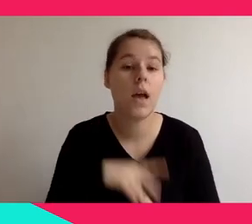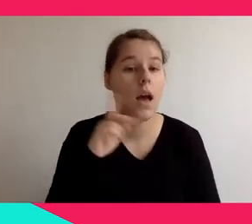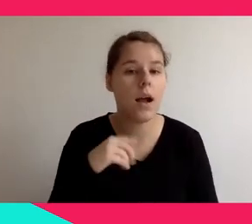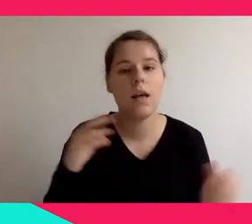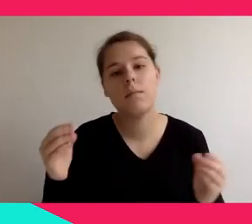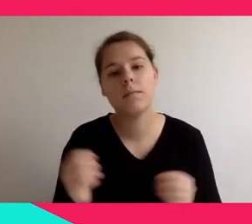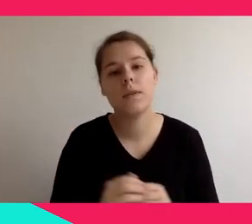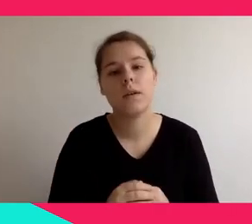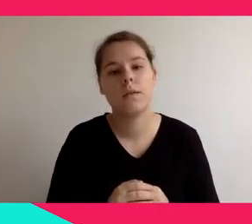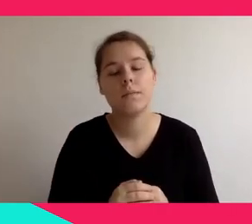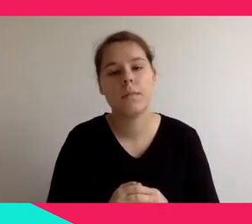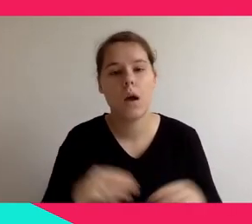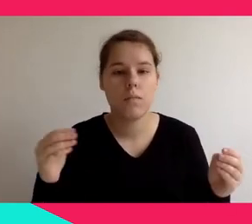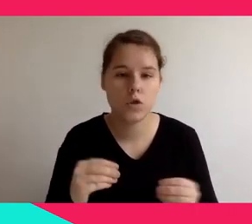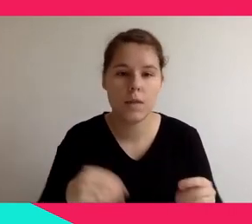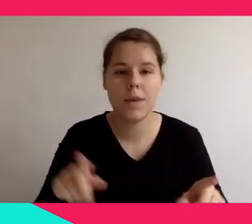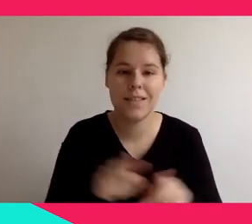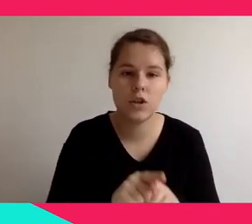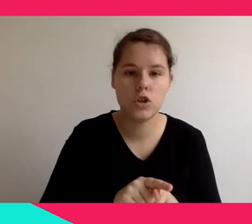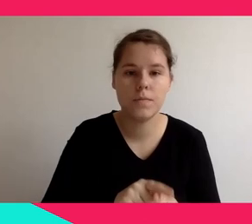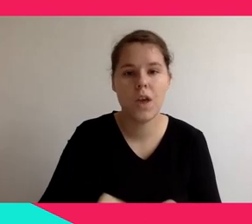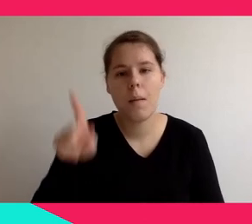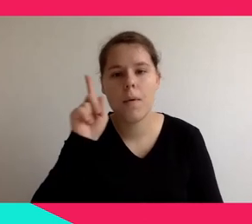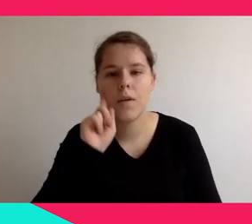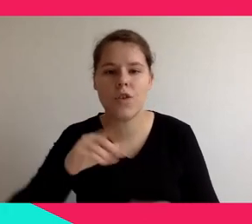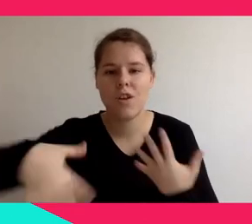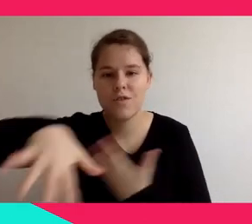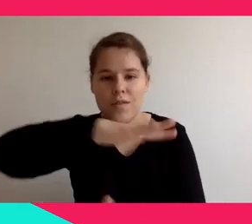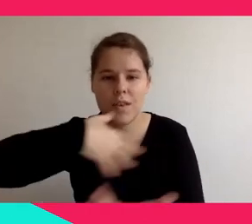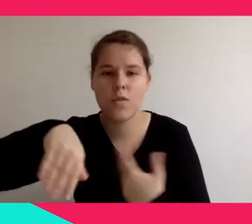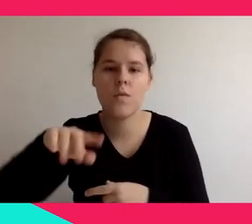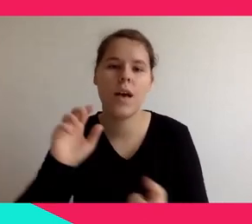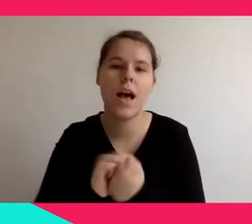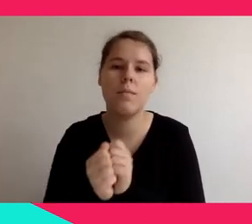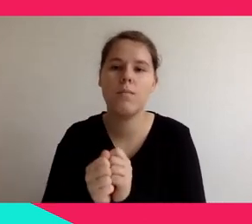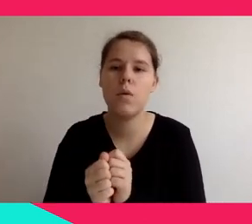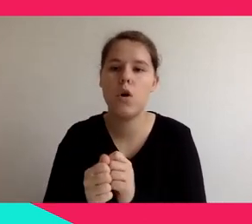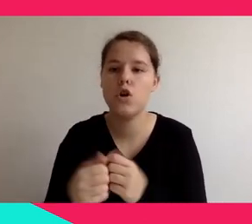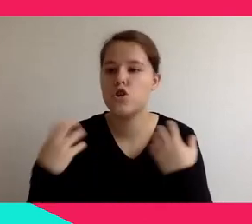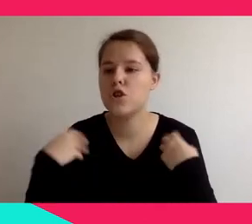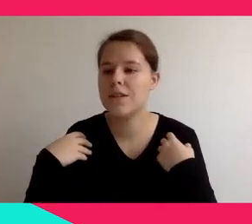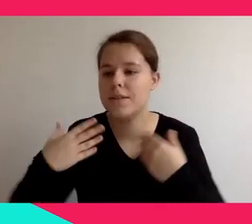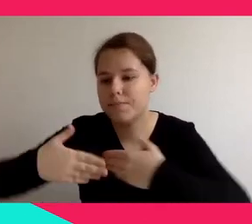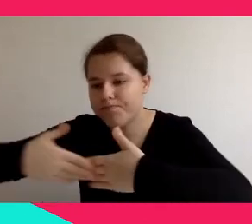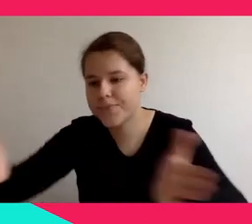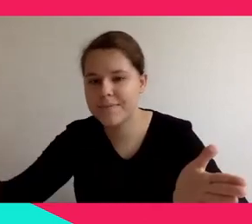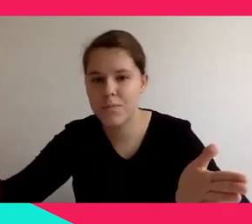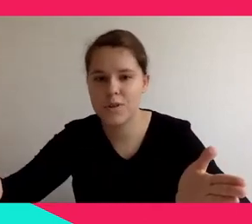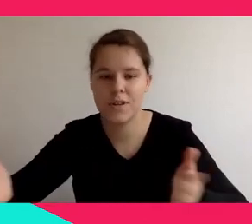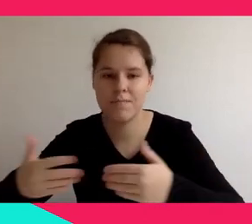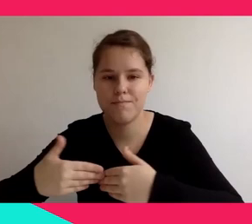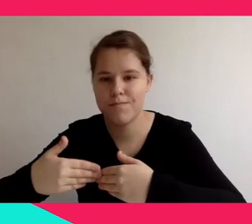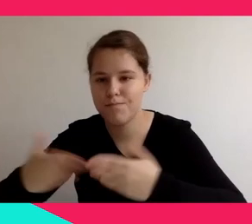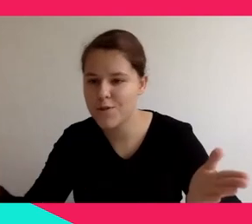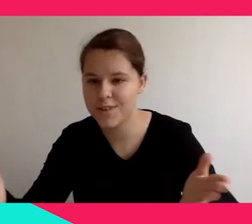reality, they are blending reality and virtual. So you see your real environment with a layer of